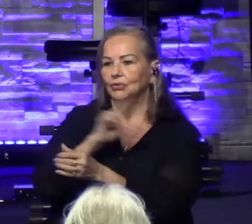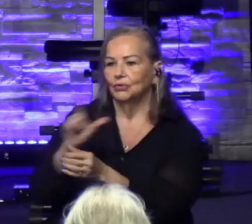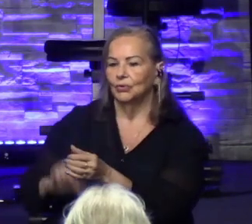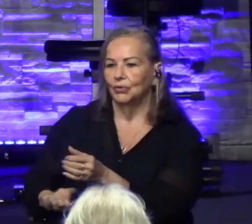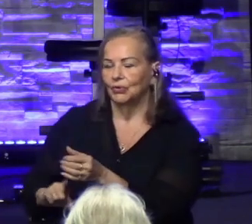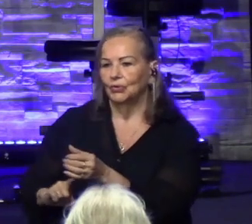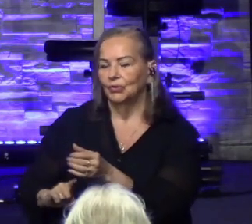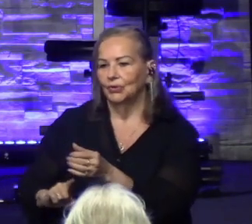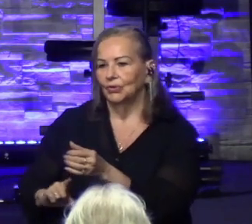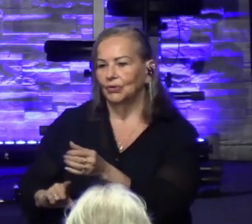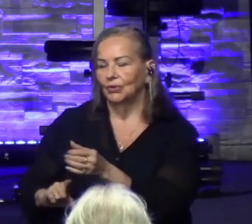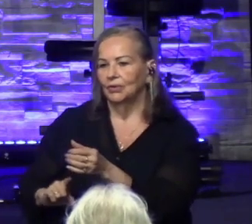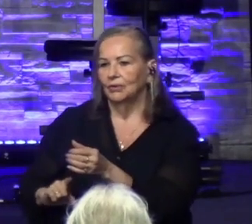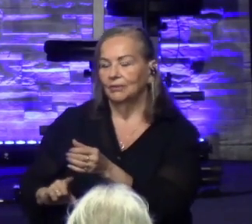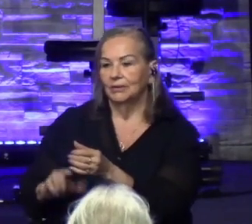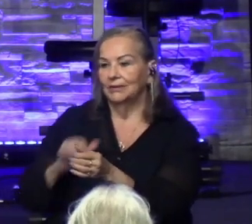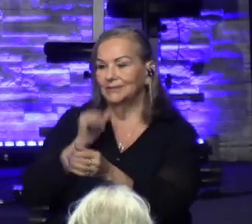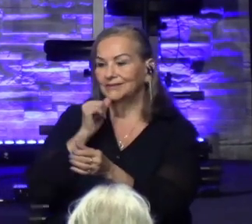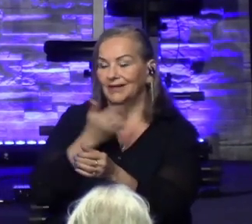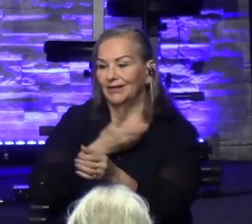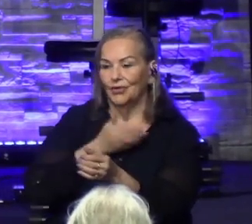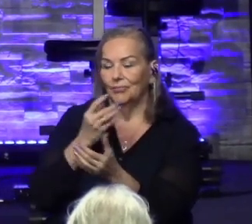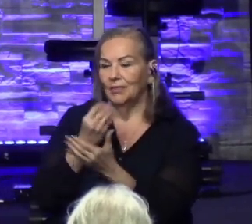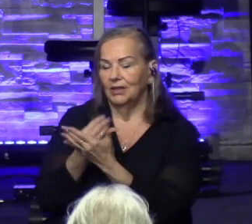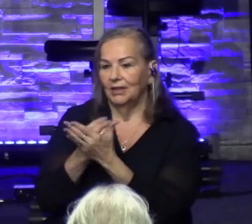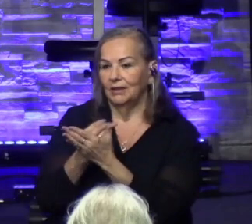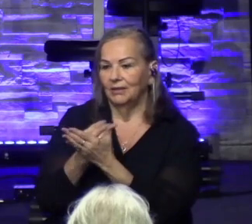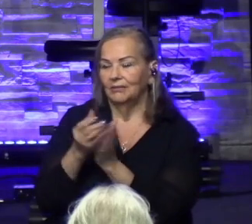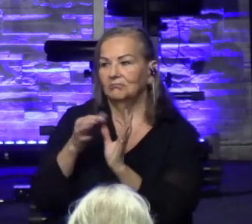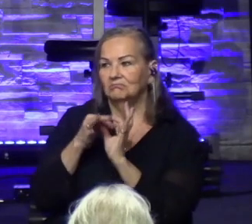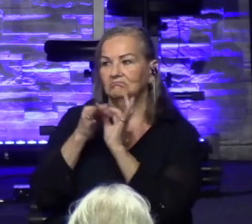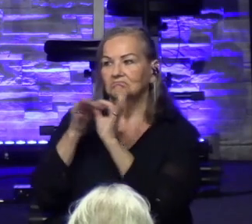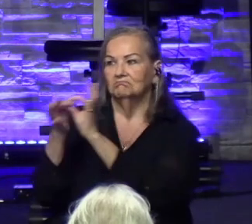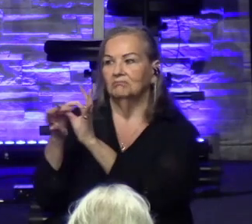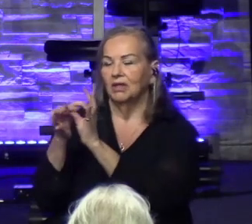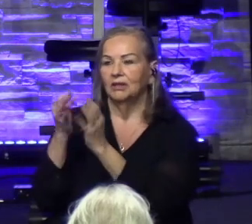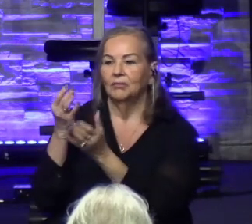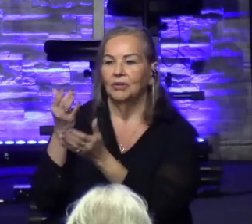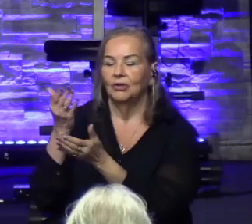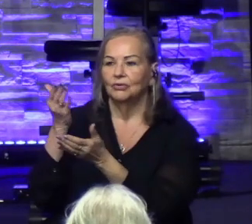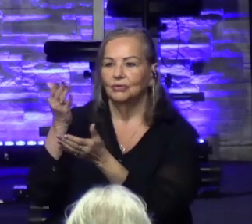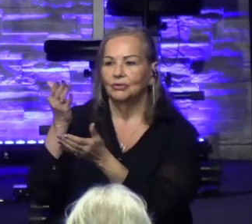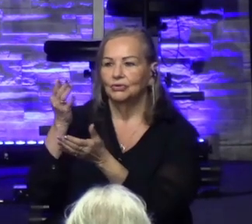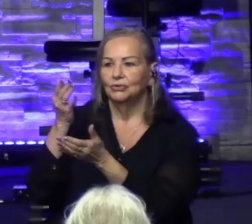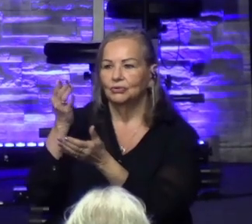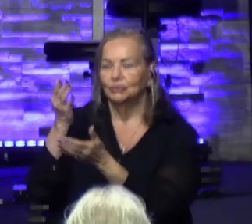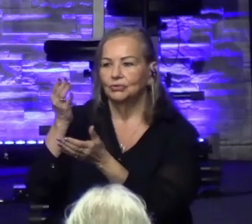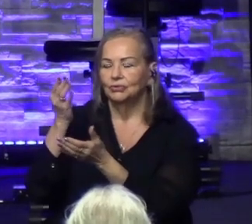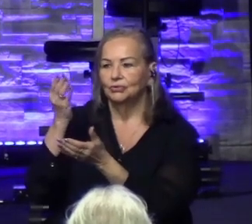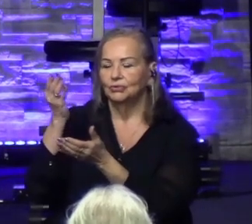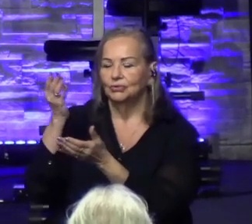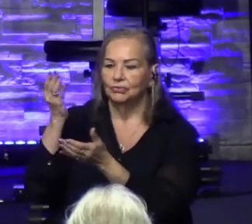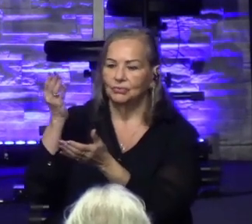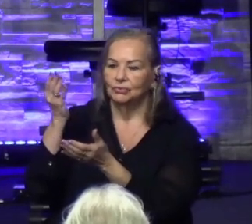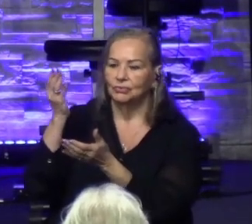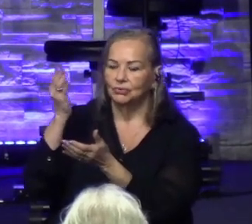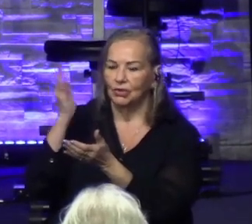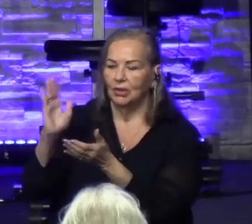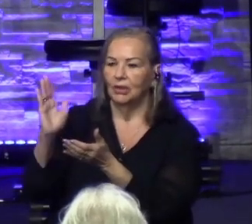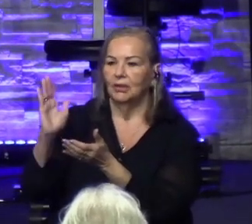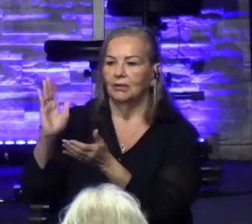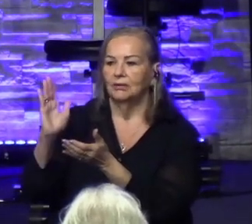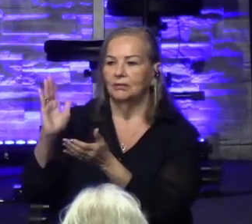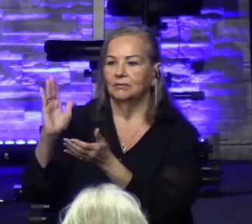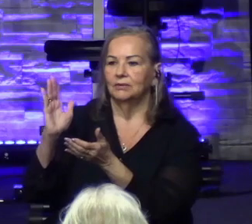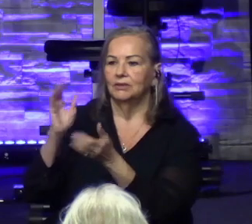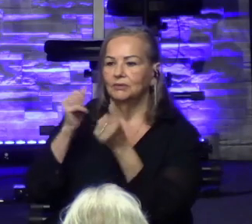And thirdly, it's not our money. It belongs to God. God has blessed us with jobs. God has blessed us with finances. It all belongs